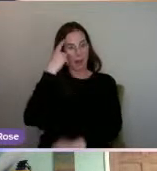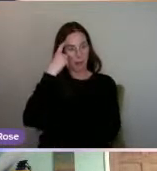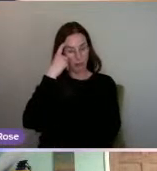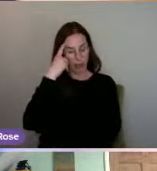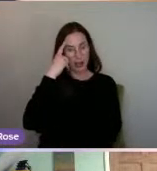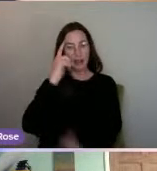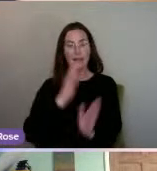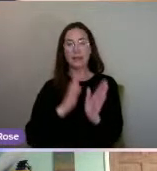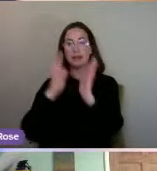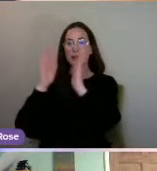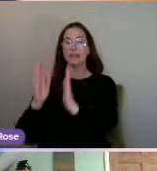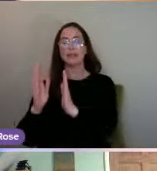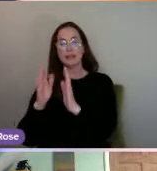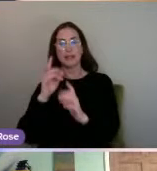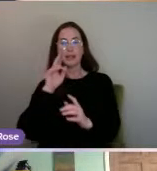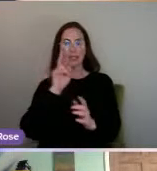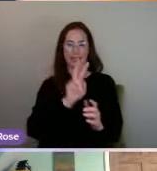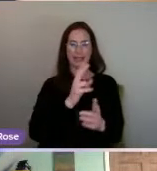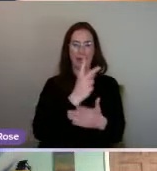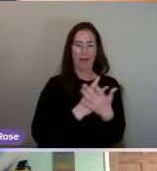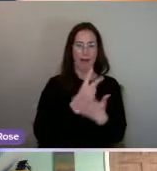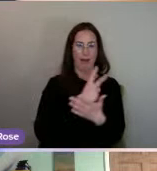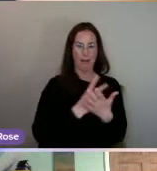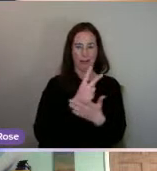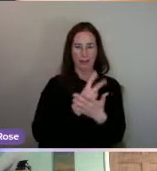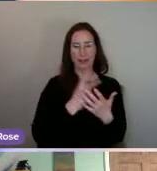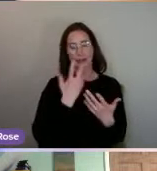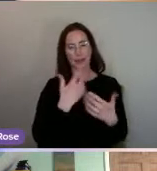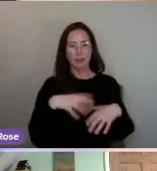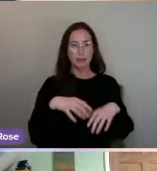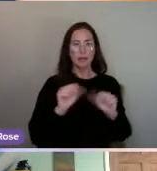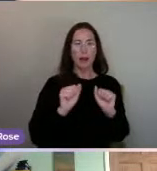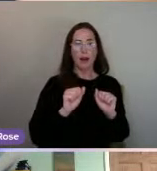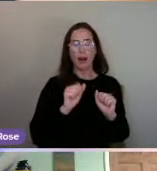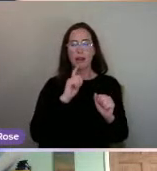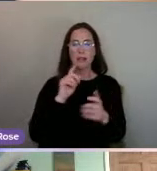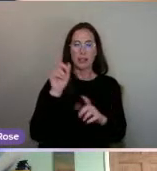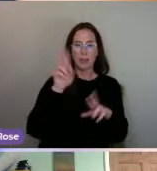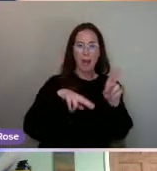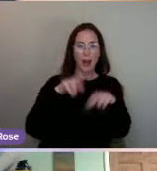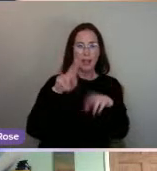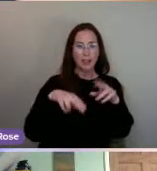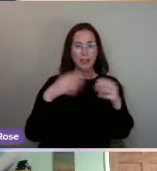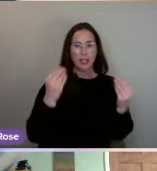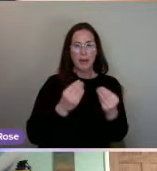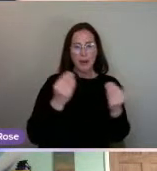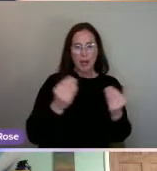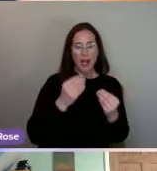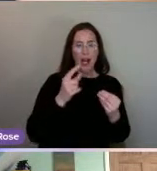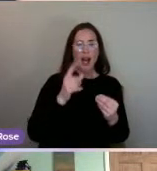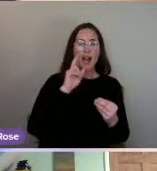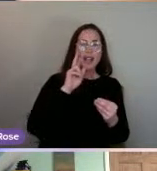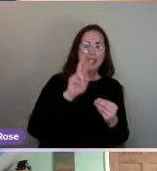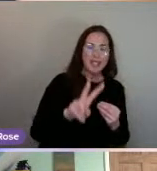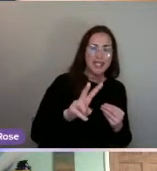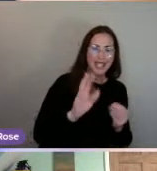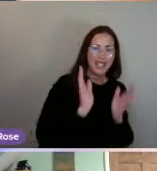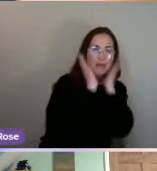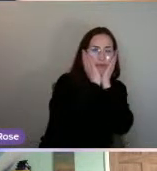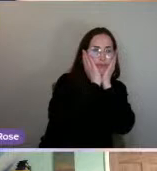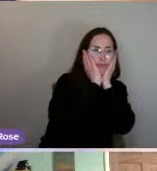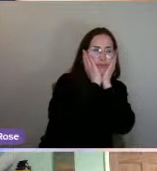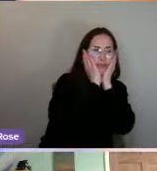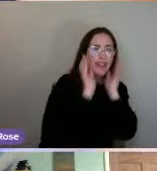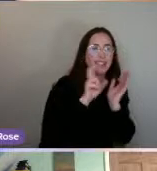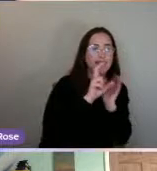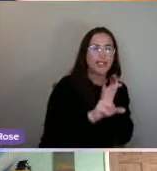as you can see, the little artist there has started to paint something, and it's Edouard Munches' The